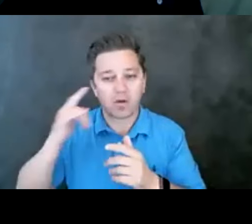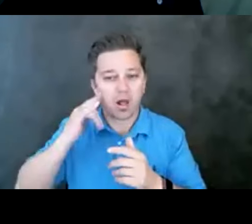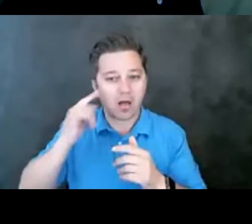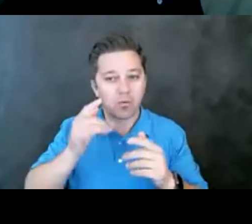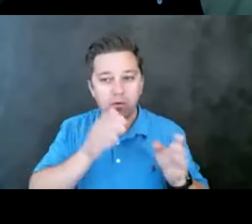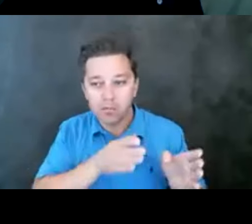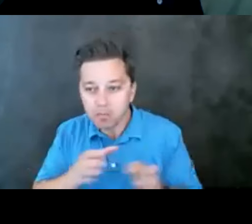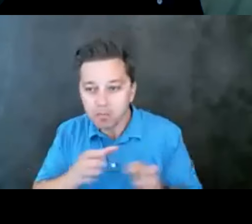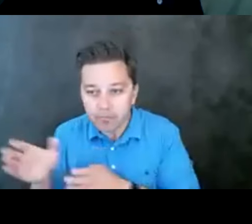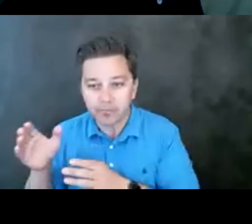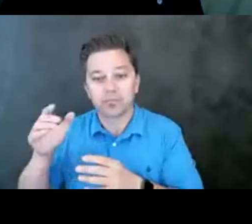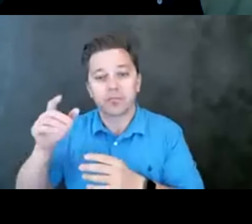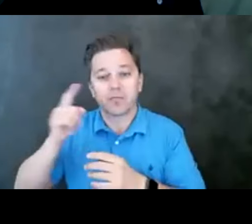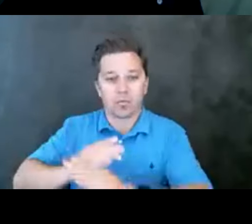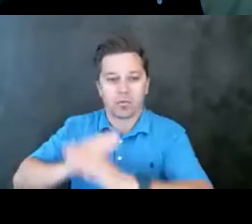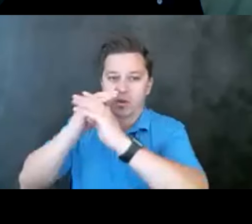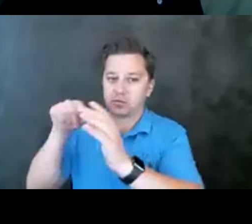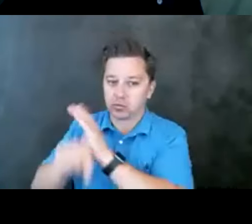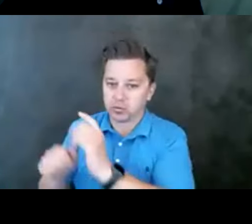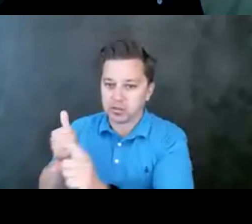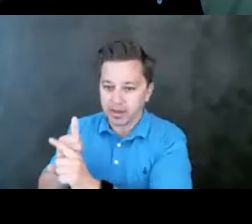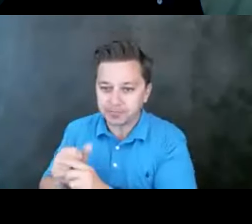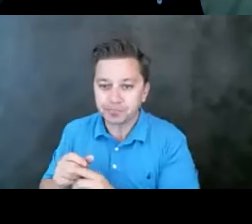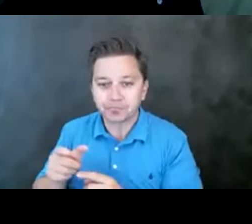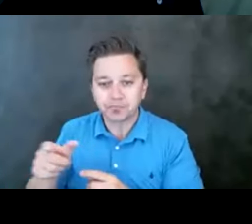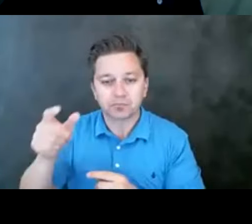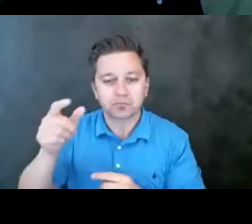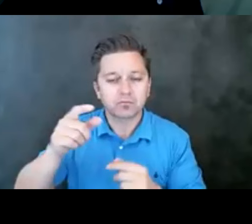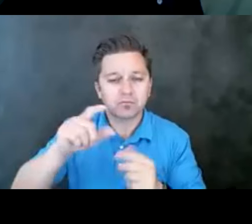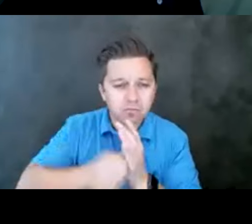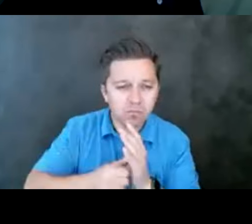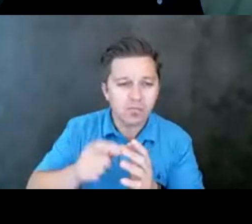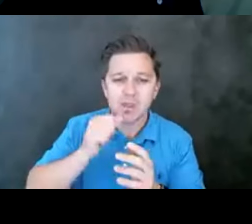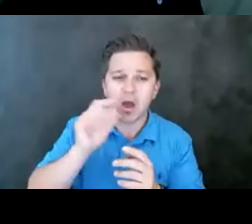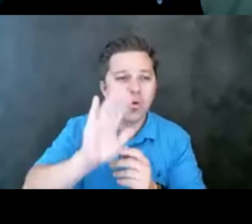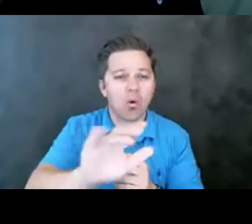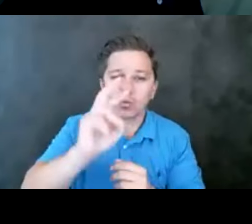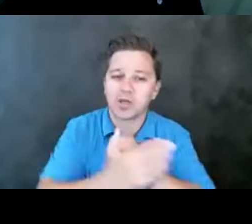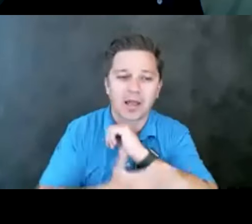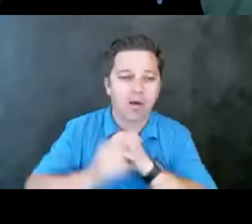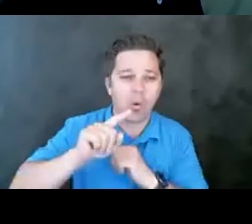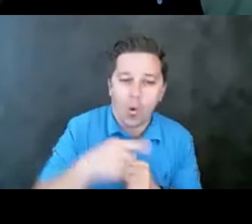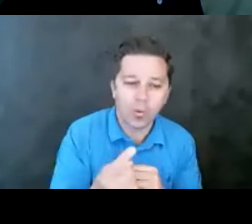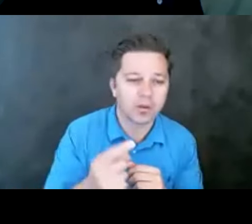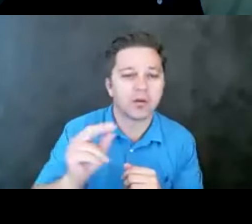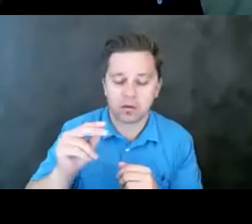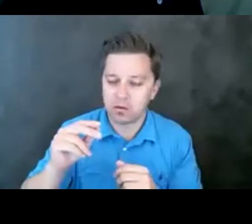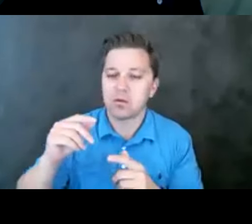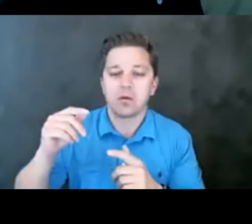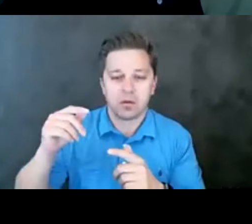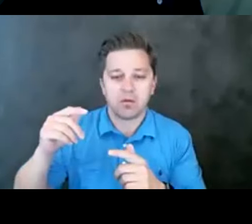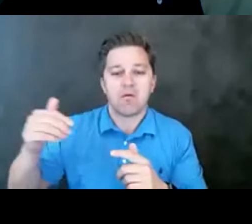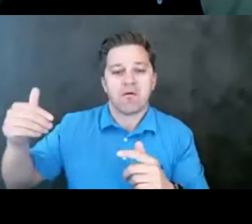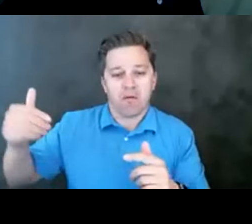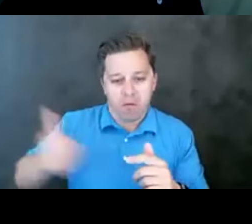Prevent Suicide. And so I just wanted to highlight that this is not just something your county is doing or that there's been some research about. This is